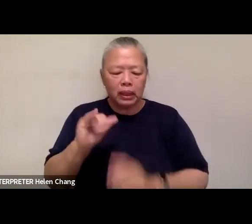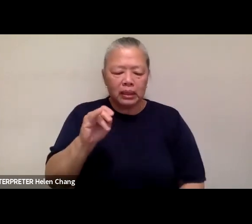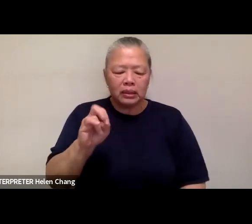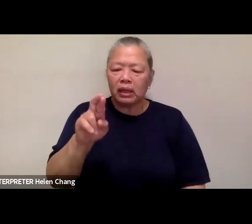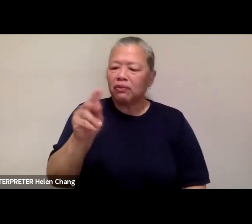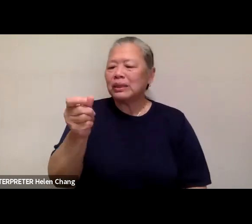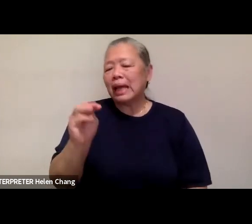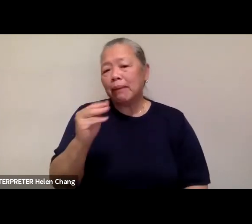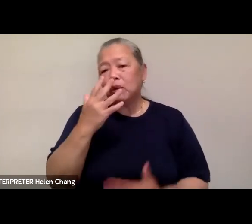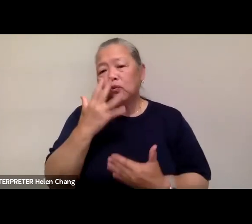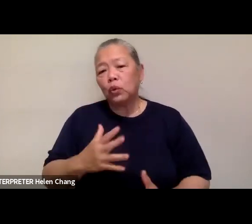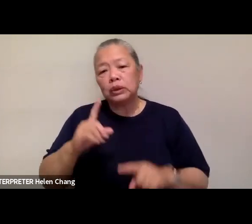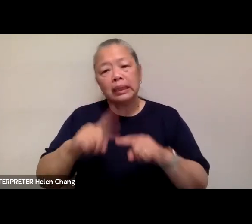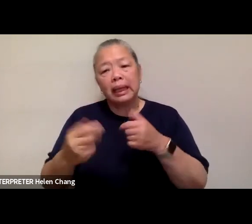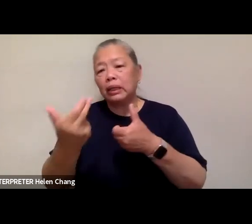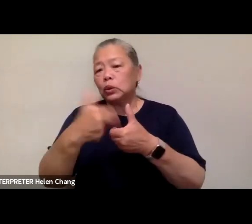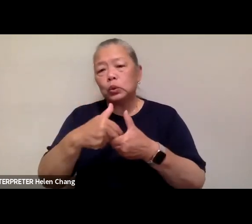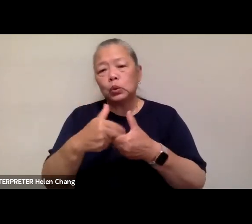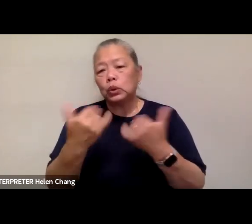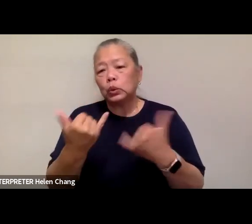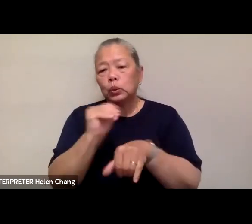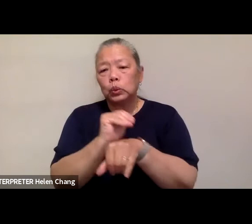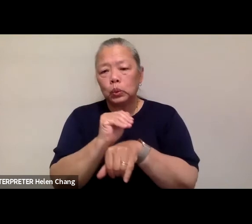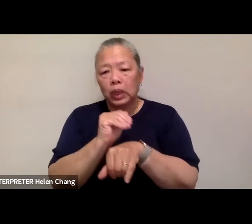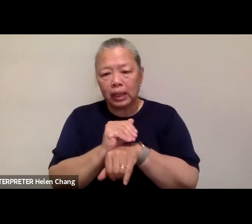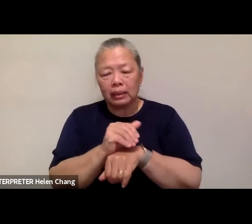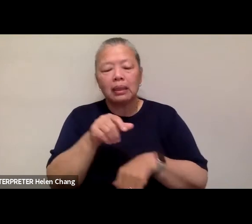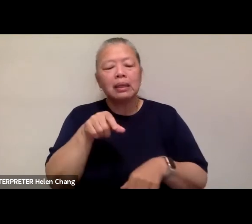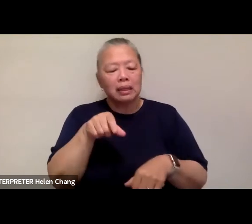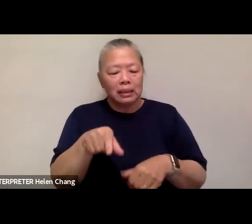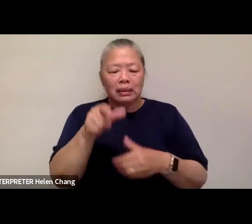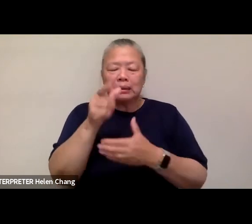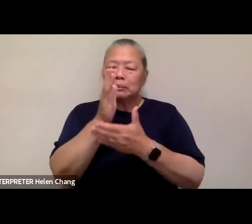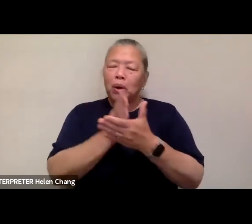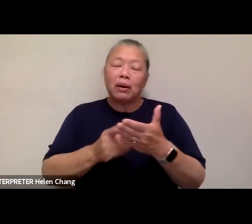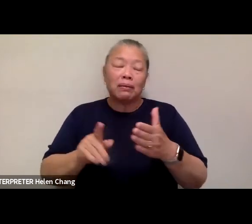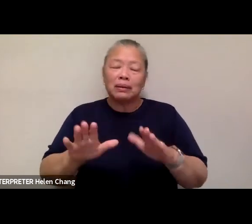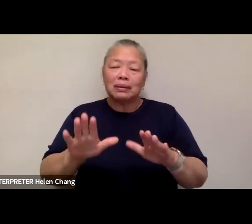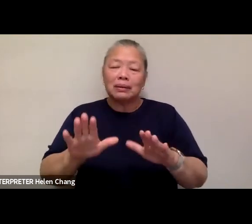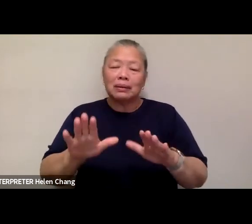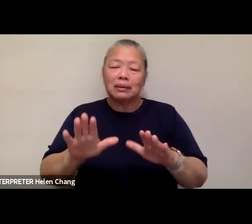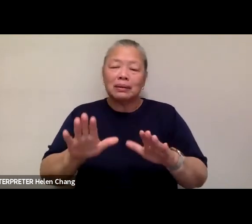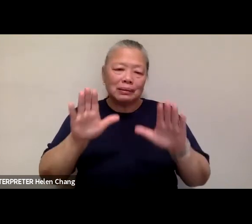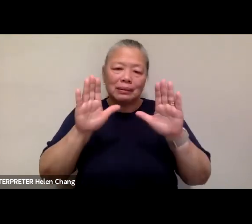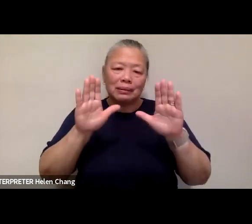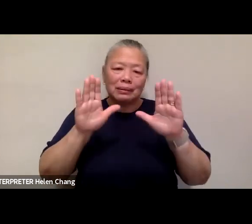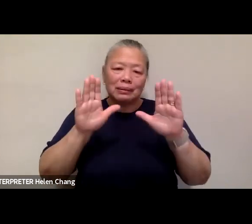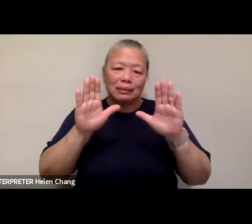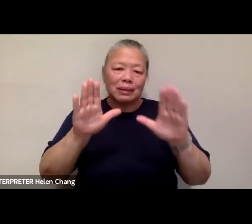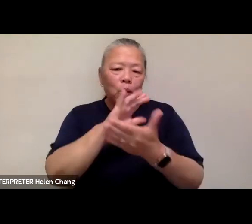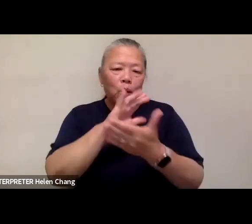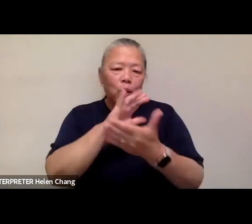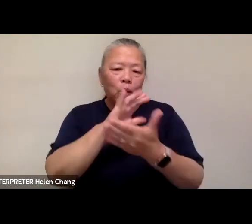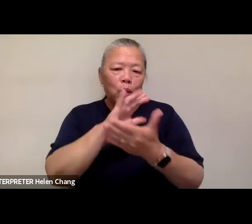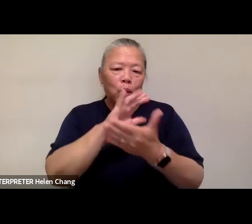unable to join us tonight. She's also featured in this stellar bright photo in the middle of your screens. She's dealing